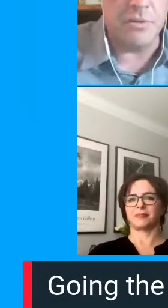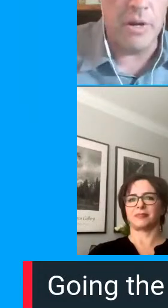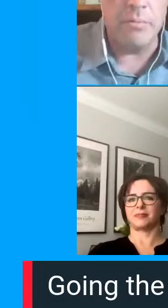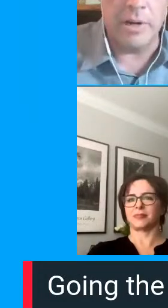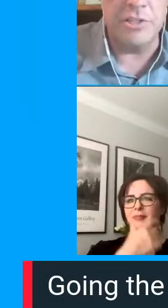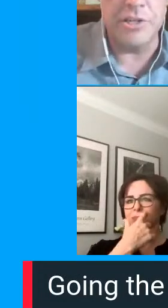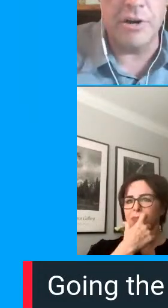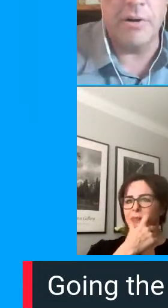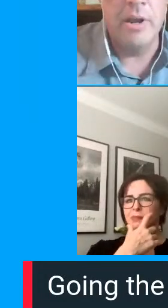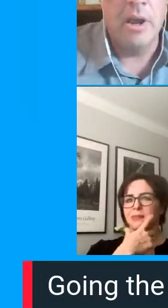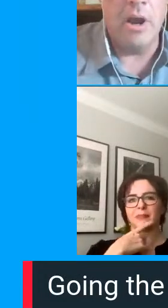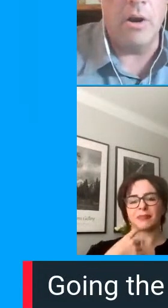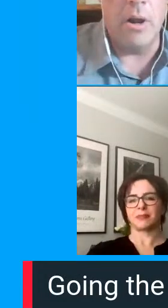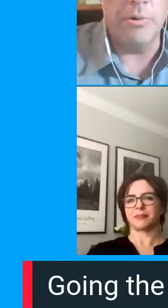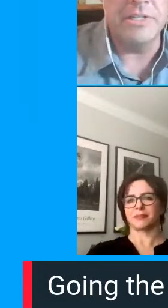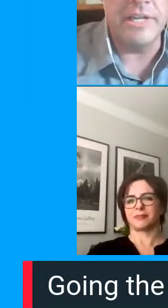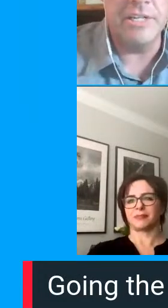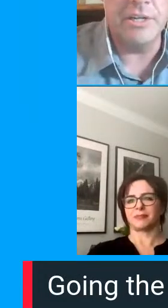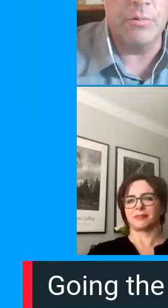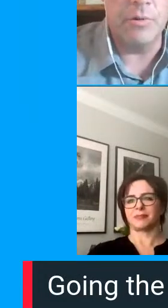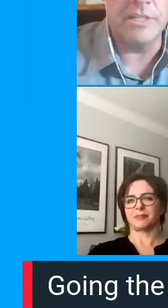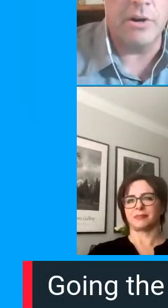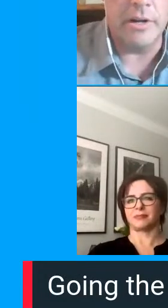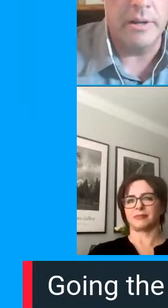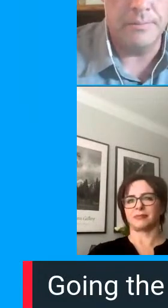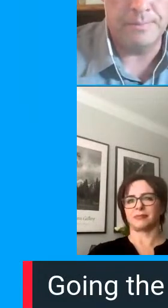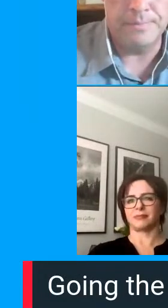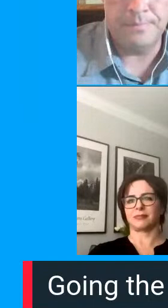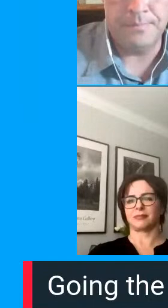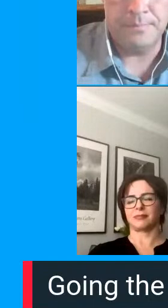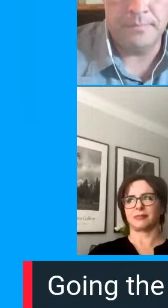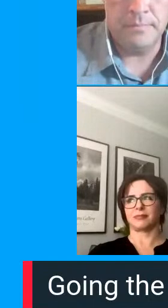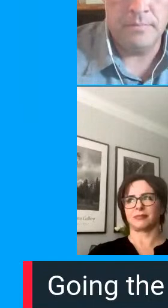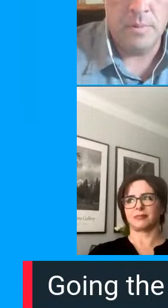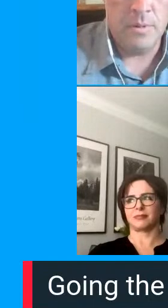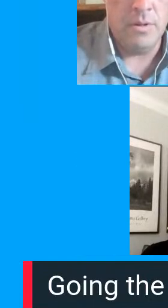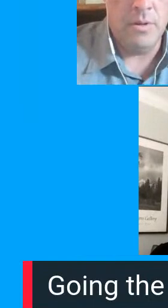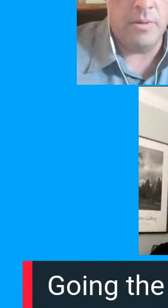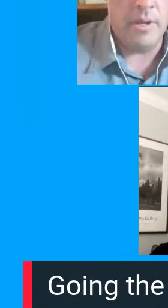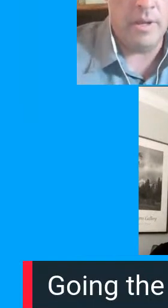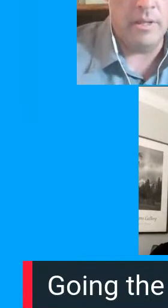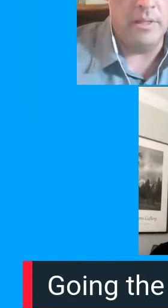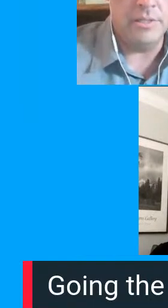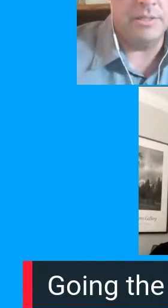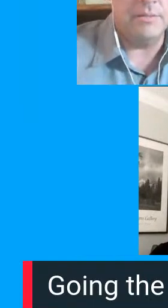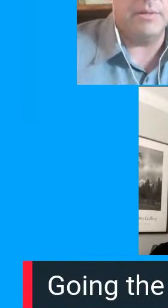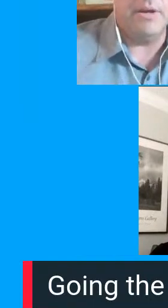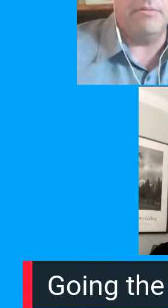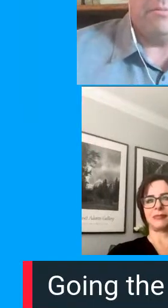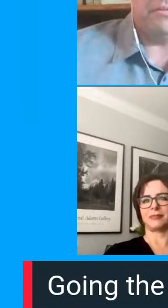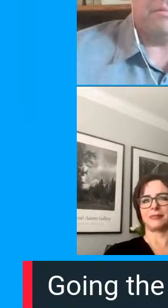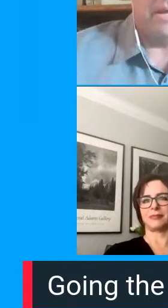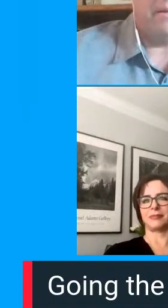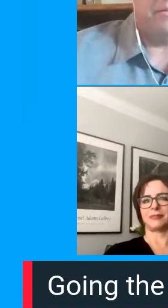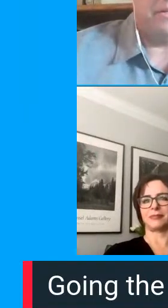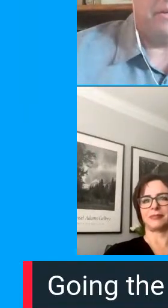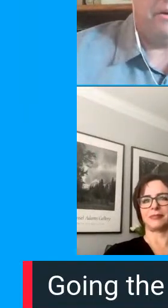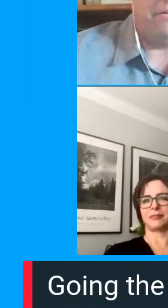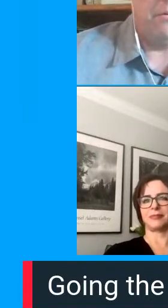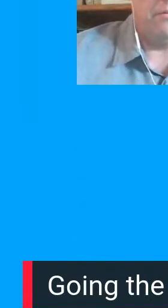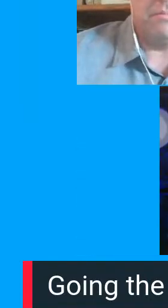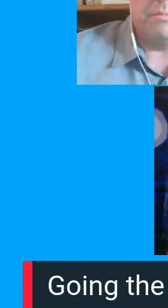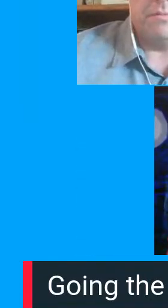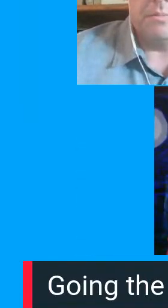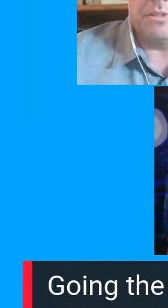of the people off the screen we're going to share our presentation and we'll get started okay let's just kind of remove some names